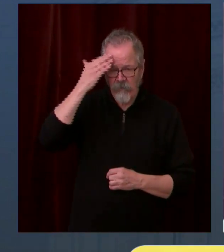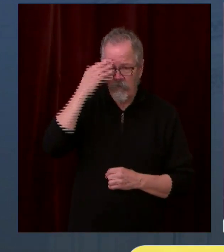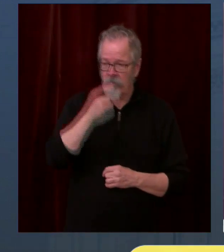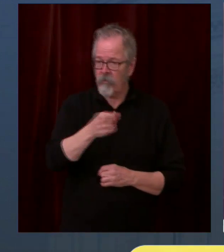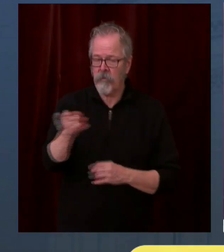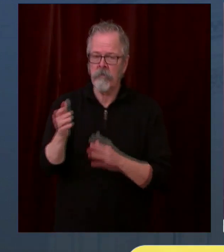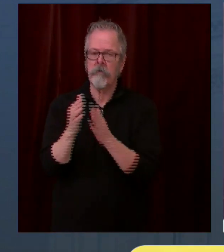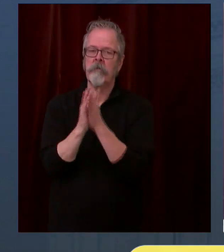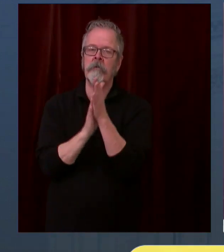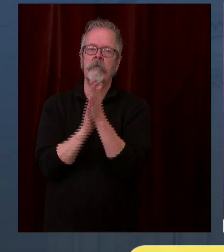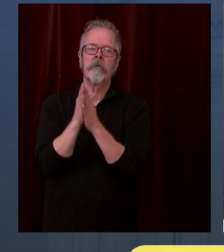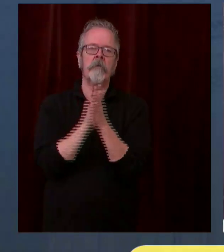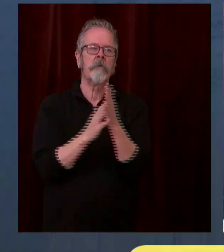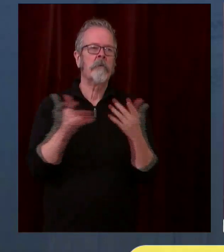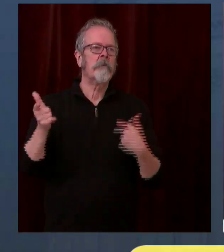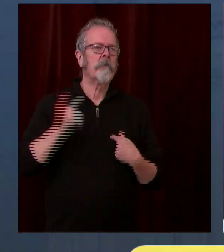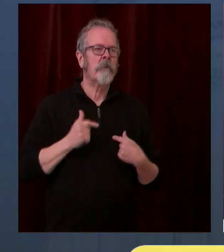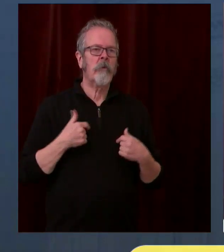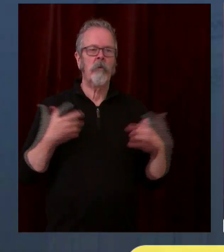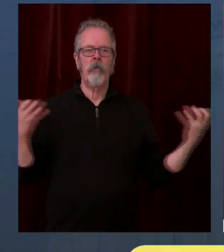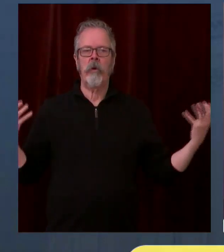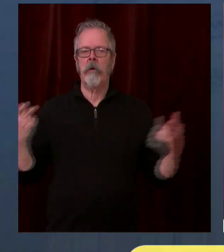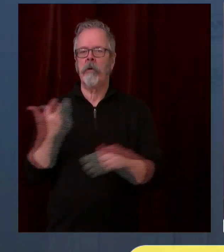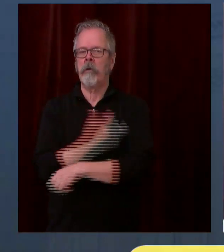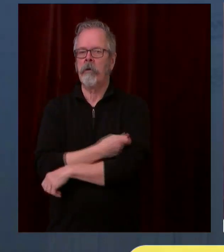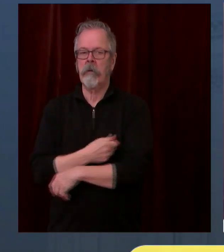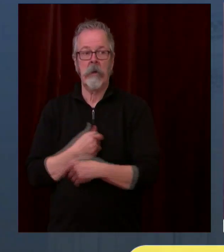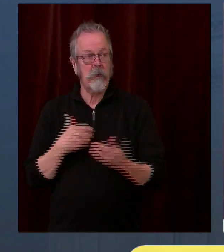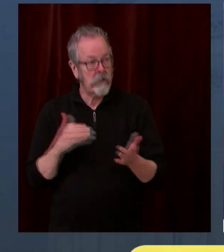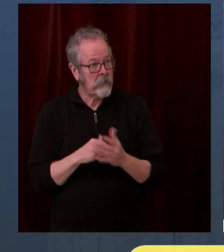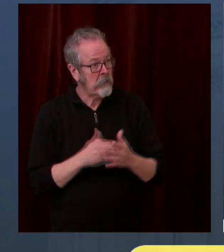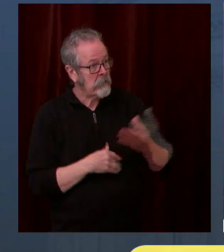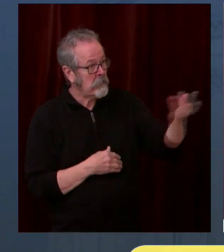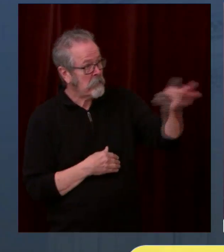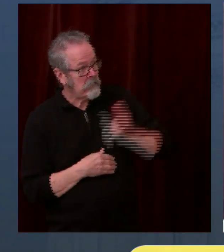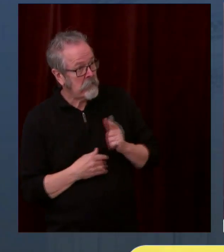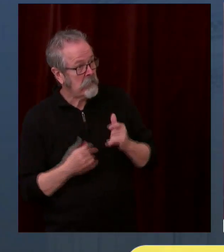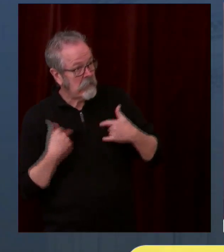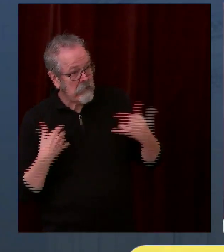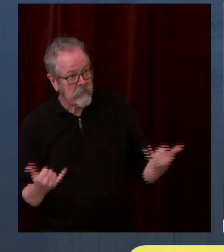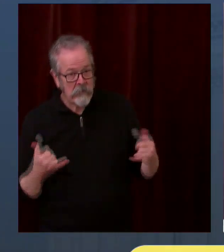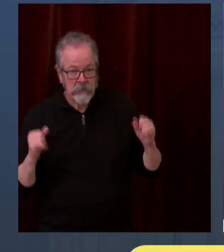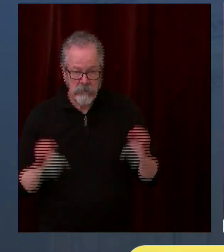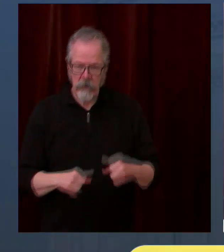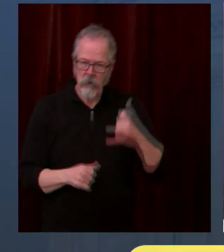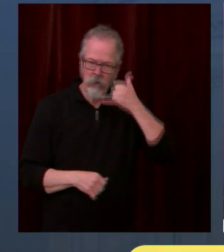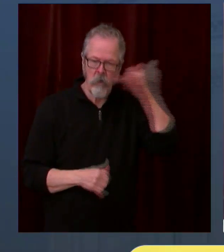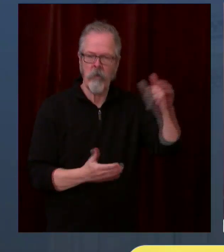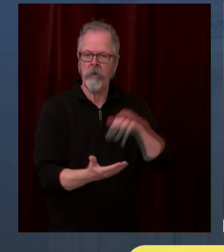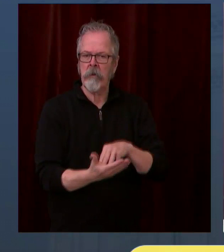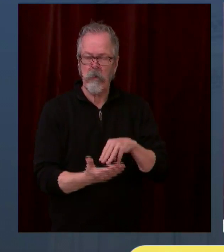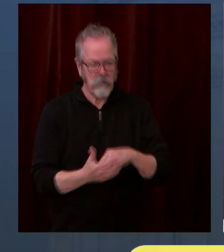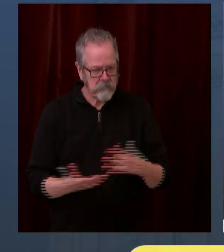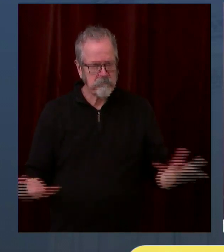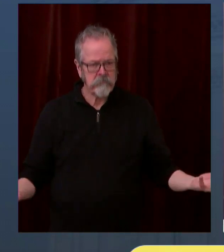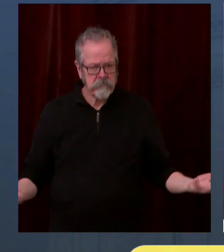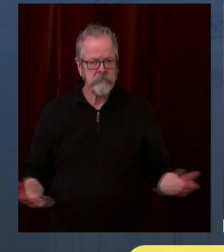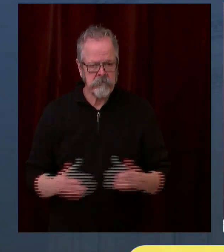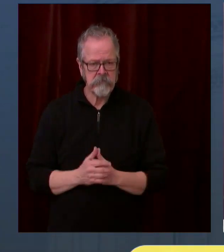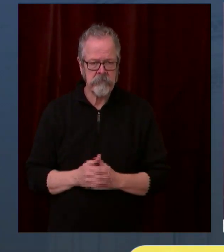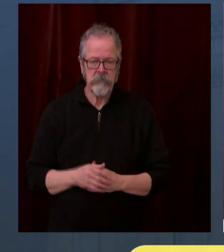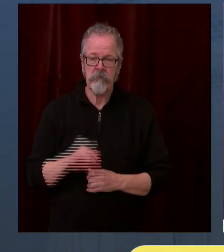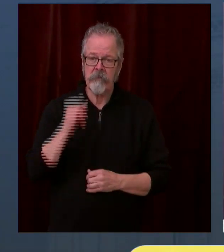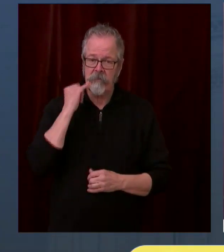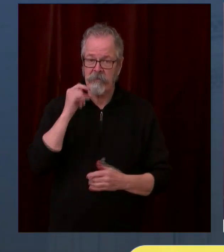want to start moving that direction, but we want people to recognize that this is going to take time and we want to make sure there's patience as well